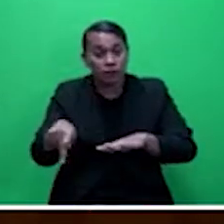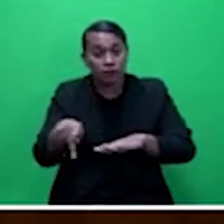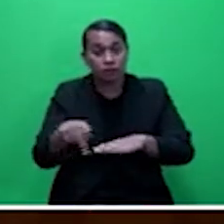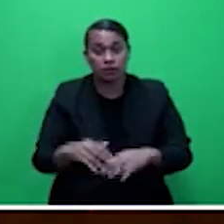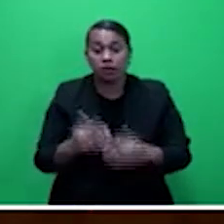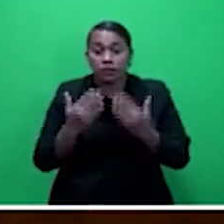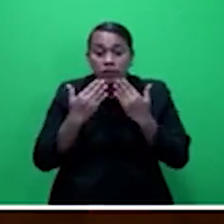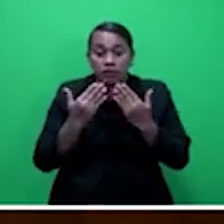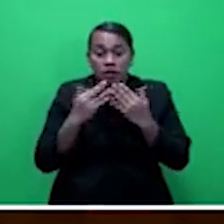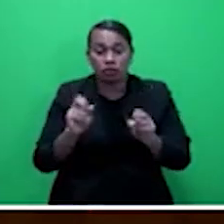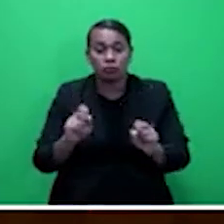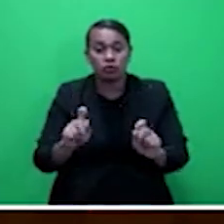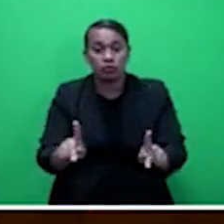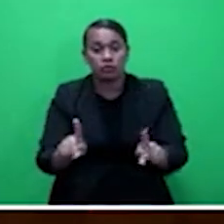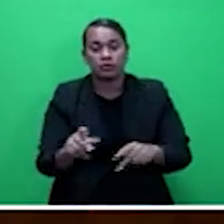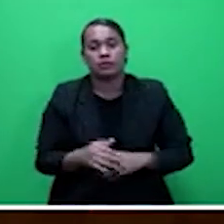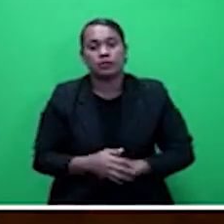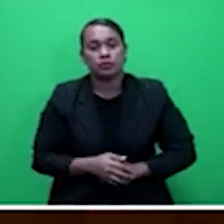opportunity.